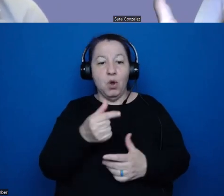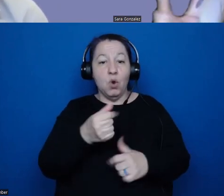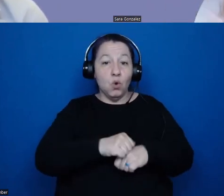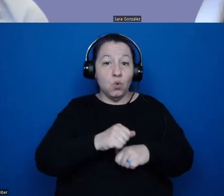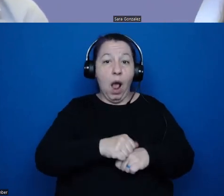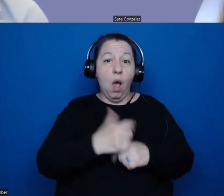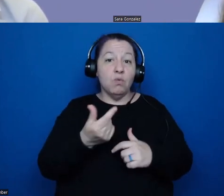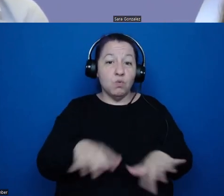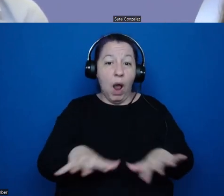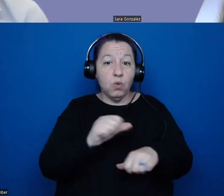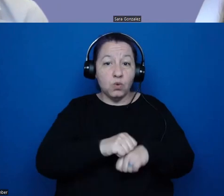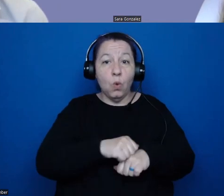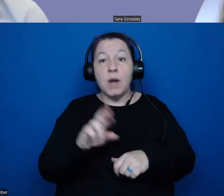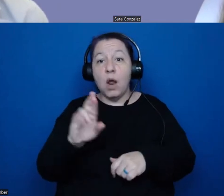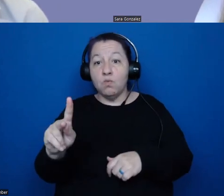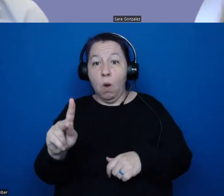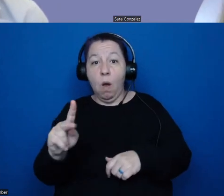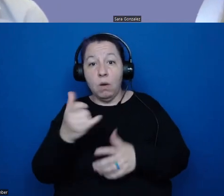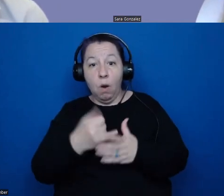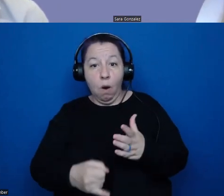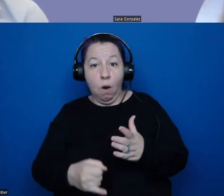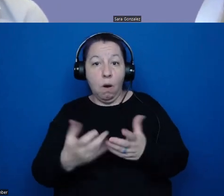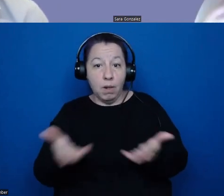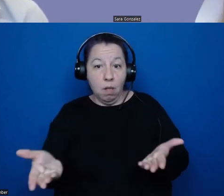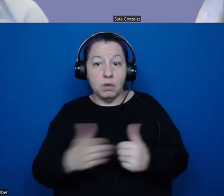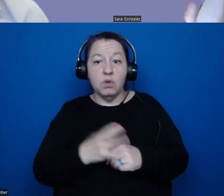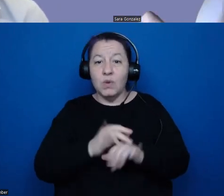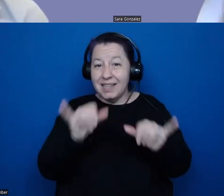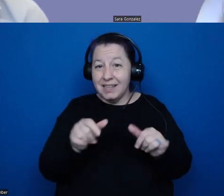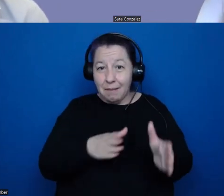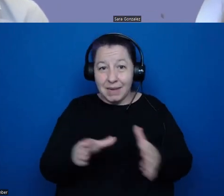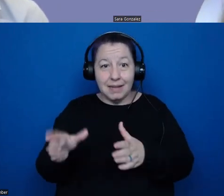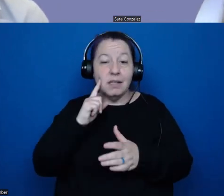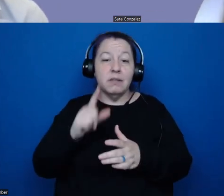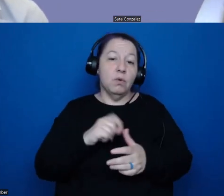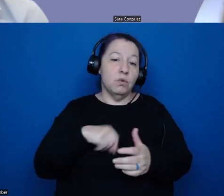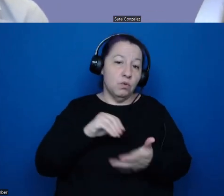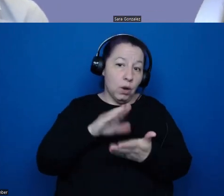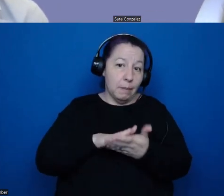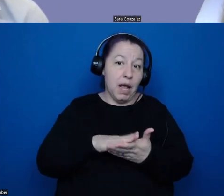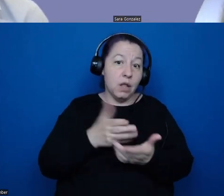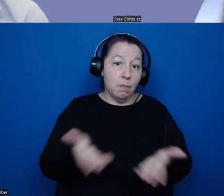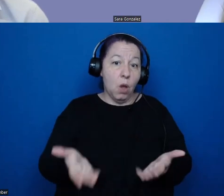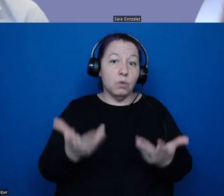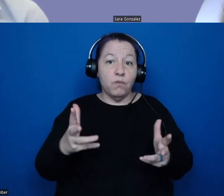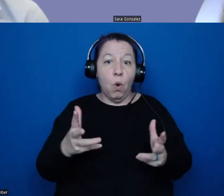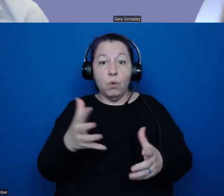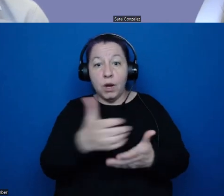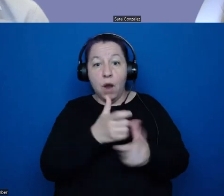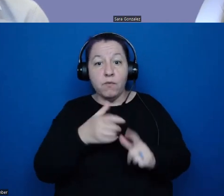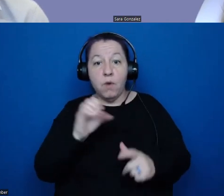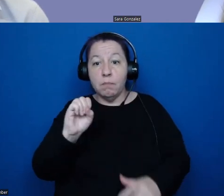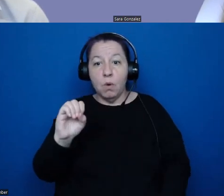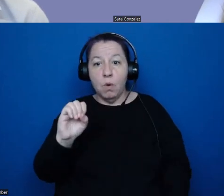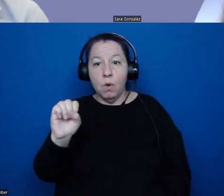We're going to be using those same techniques in order to in order to document the belongings that we have recovered from the Uxat power grounds,